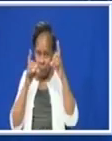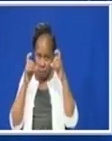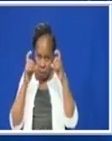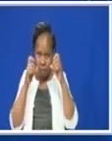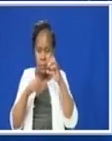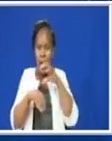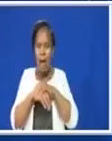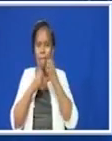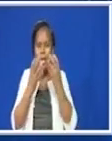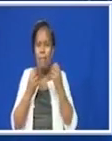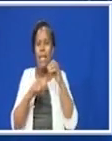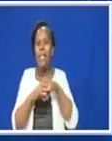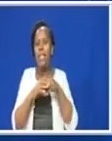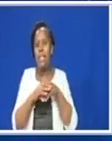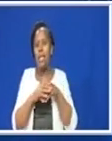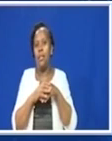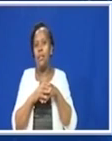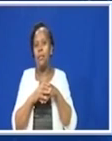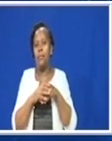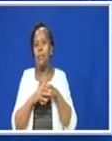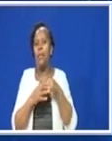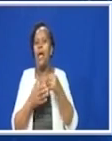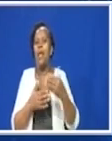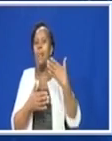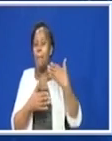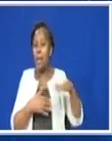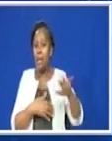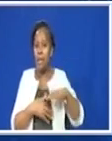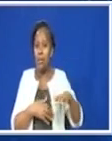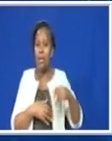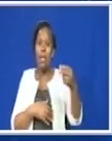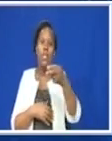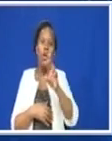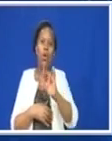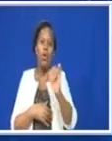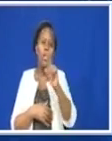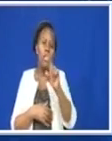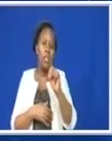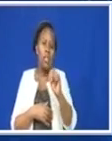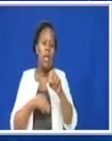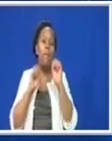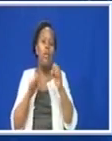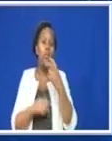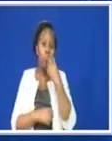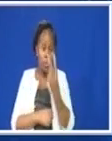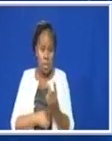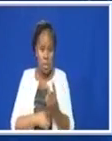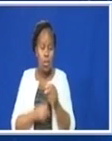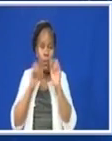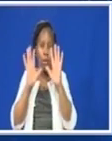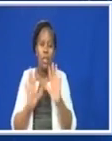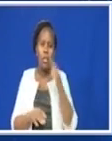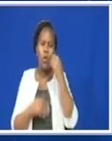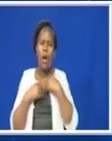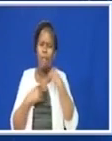has captured several items. The background and the horizon are visible. So it is important for you to